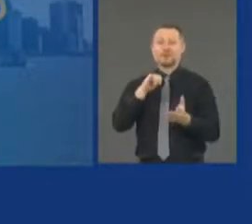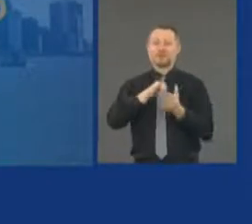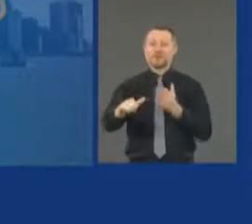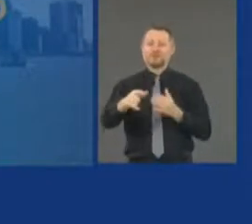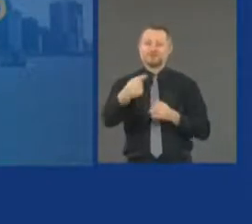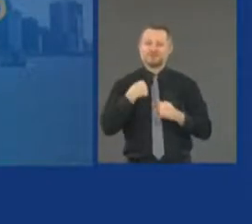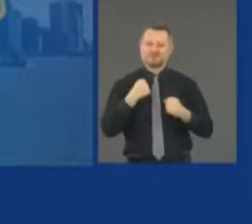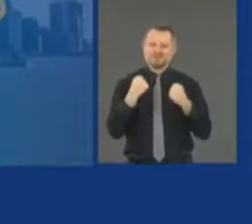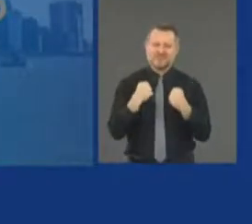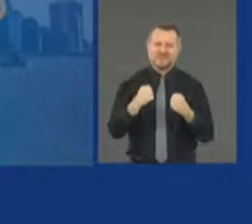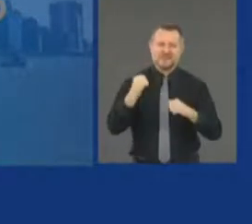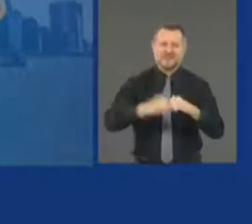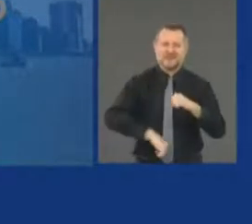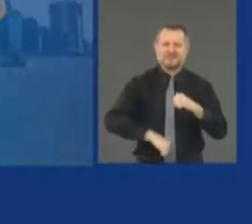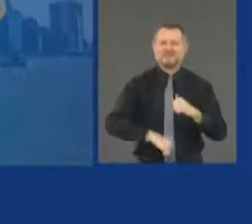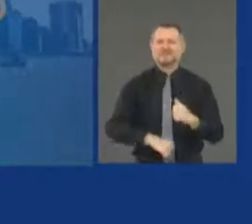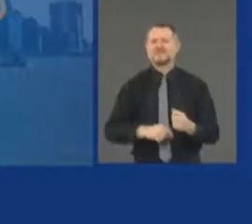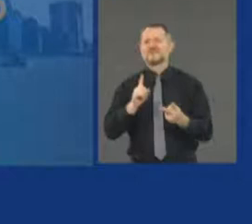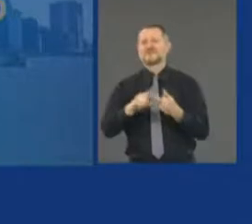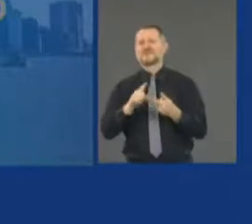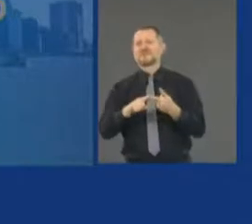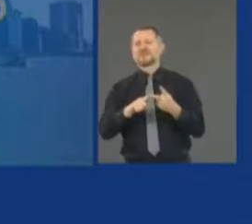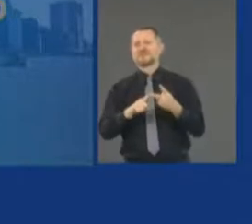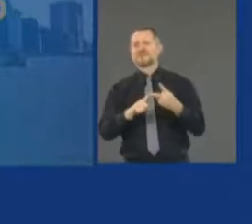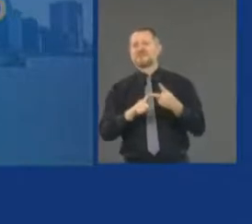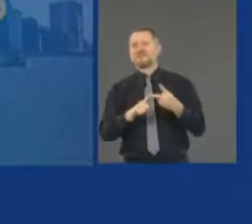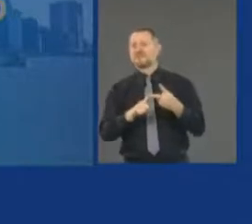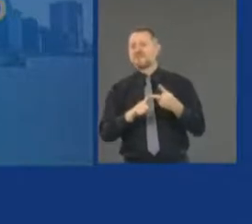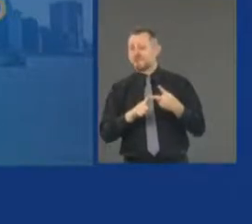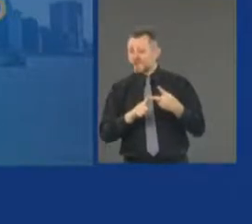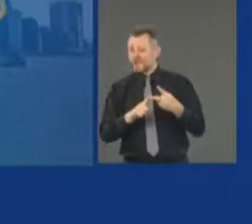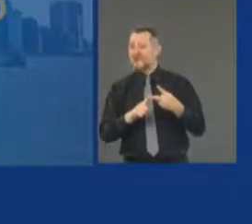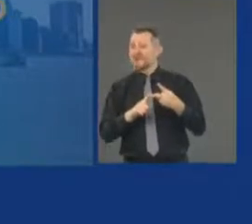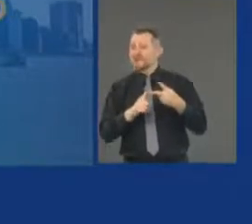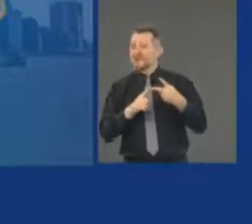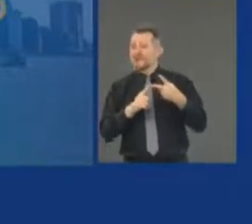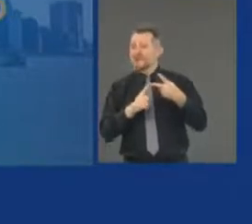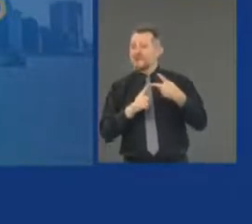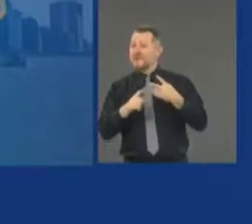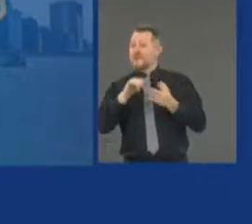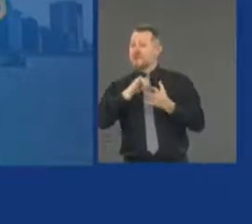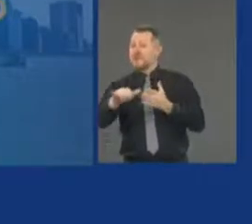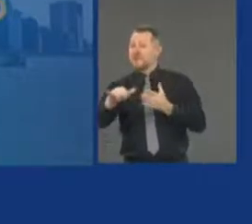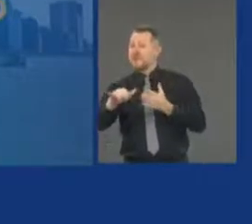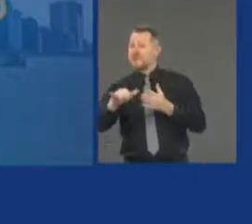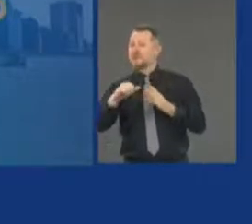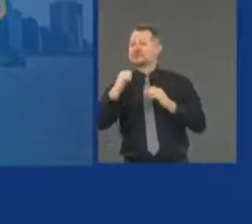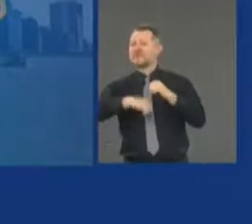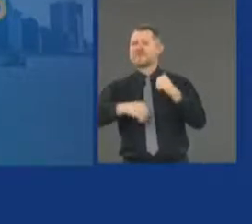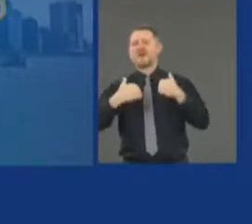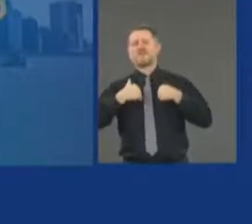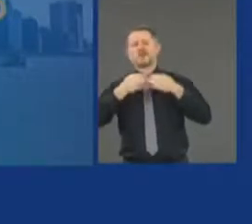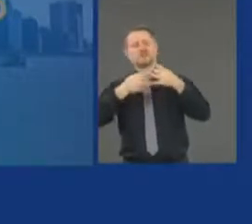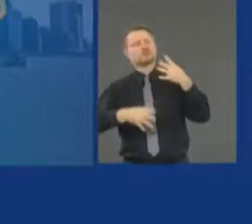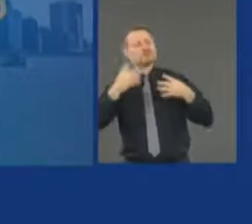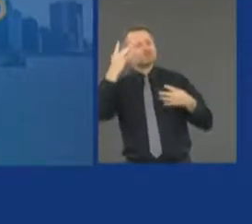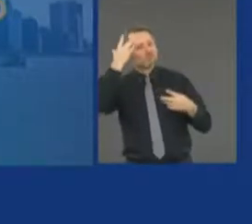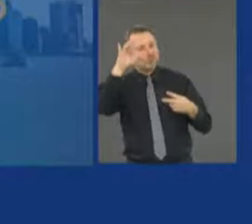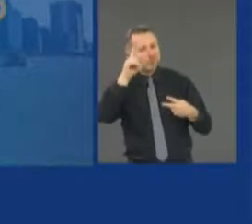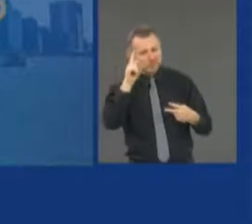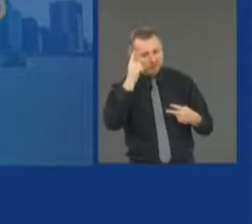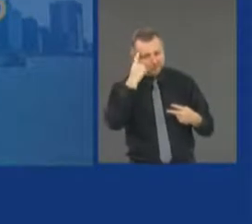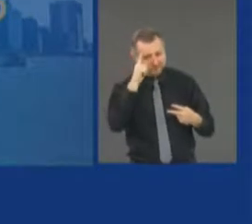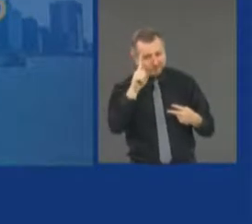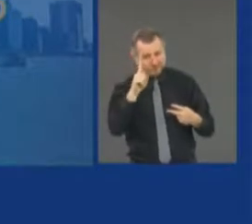York tough is multifaceted. It means New York smart. If you're going to protest, protest